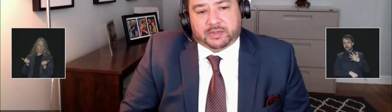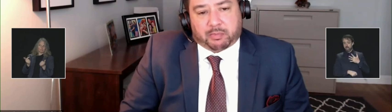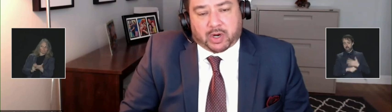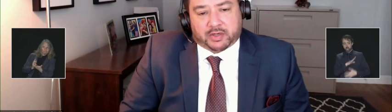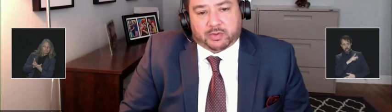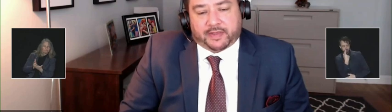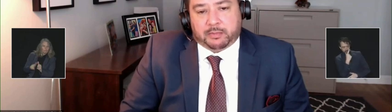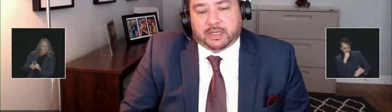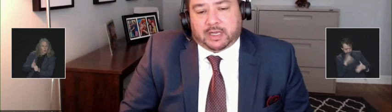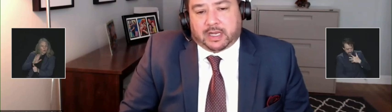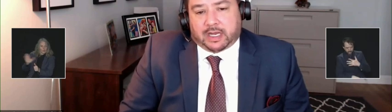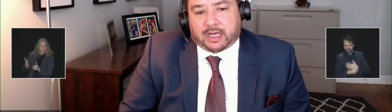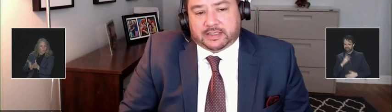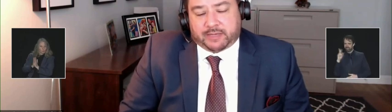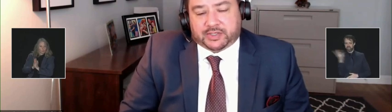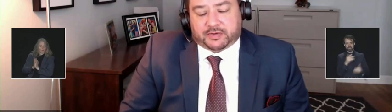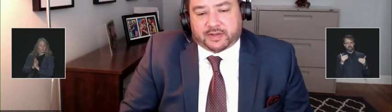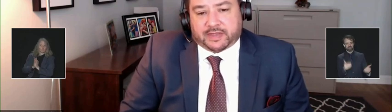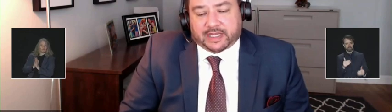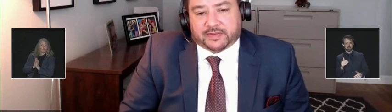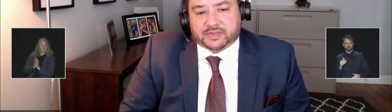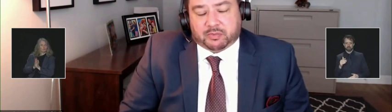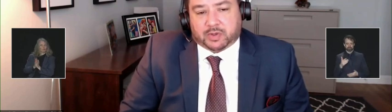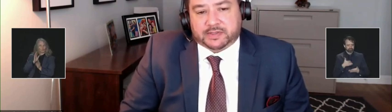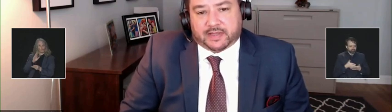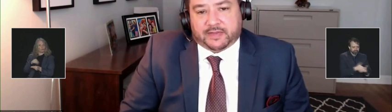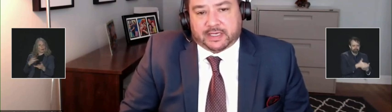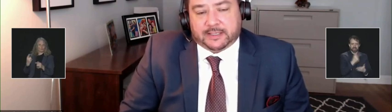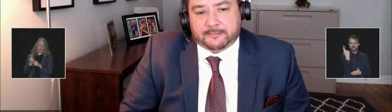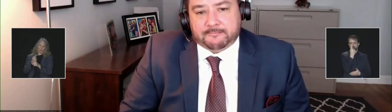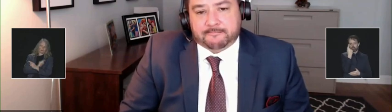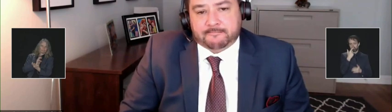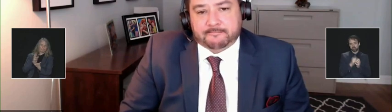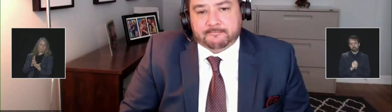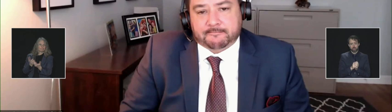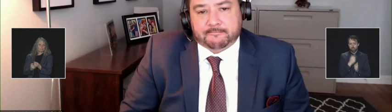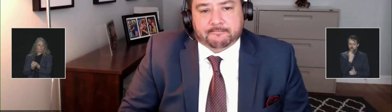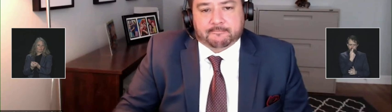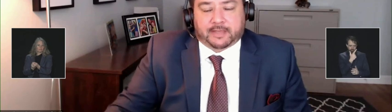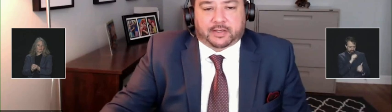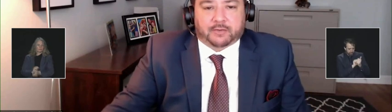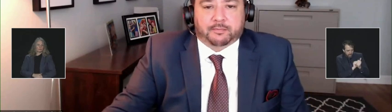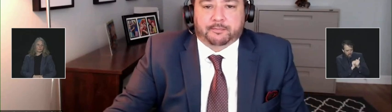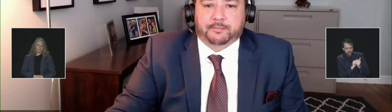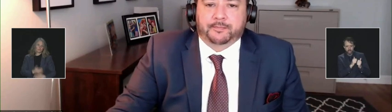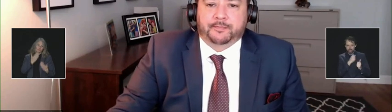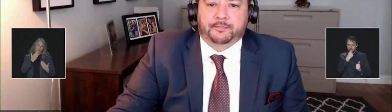partner with them, to make sure that they get the supports that they need. Thank you.